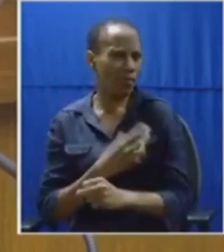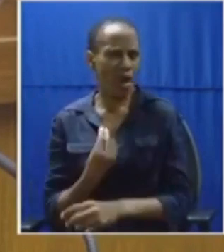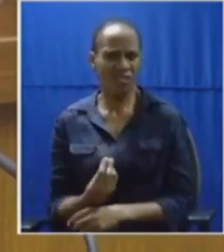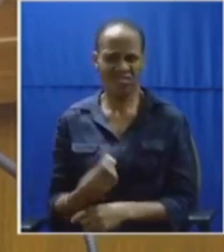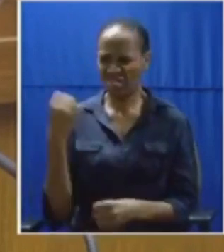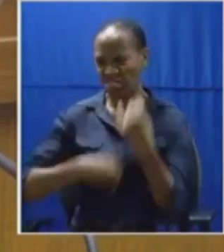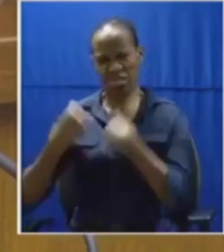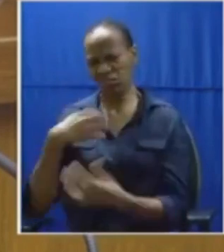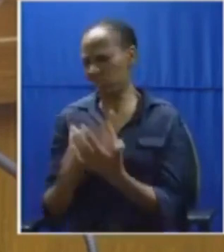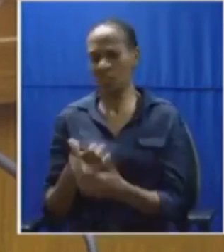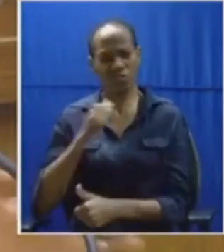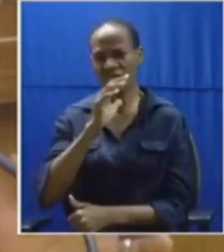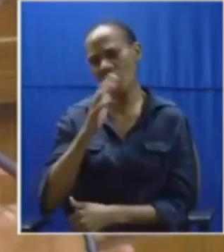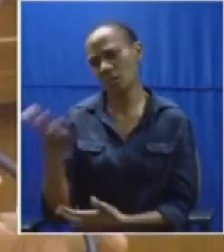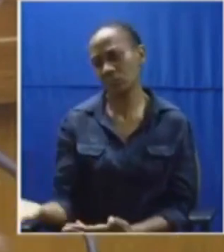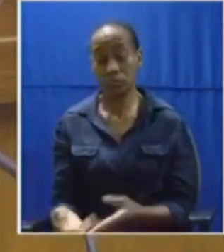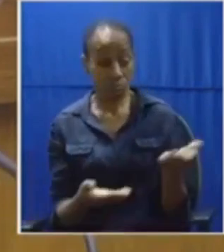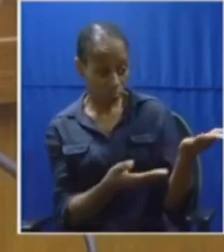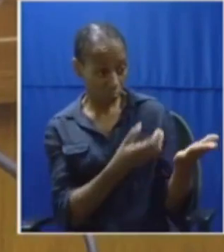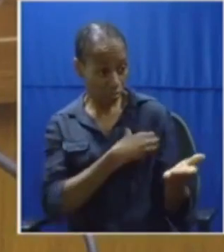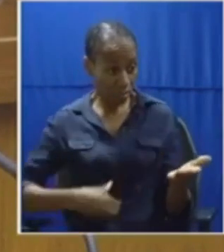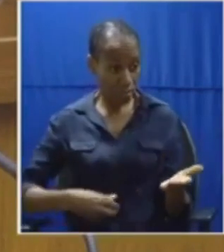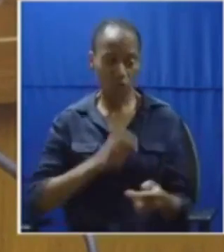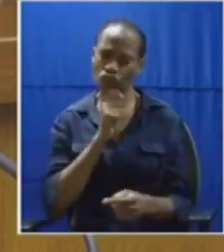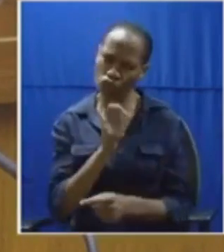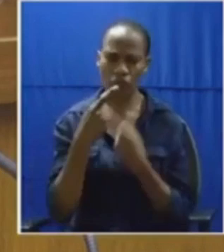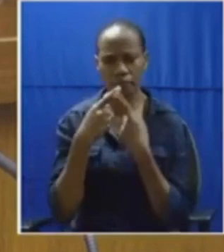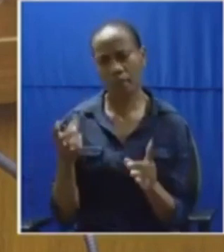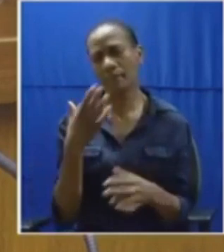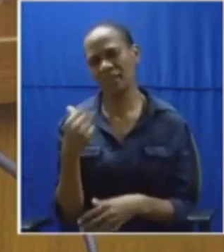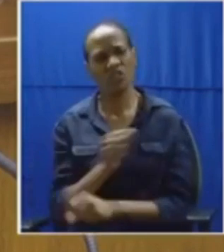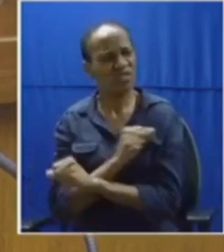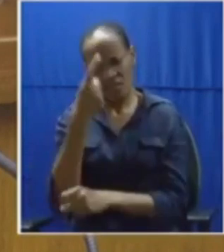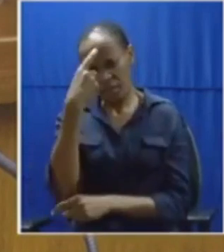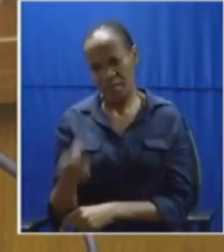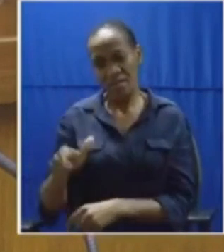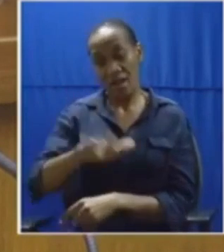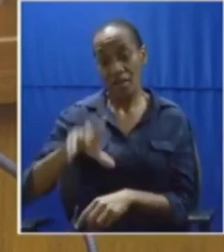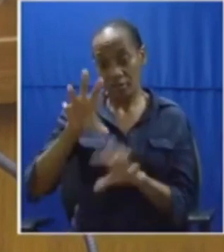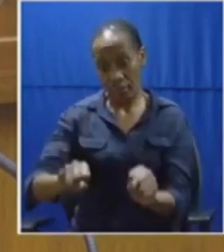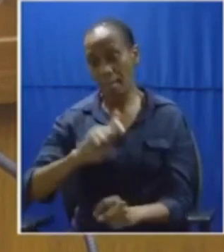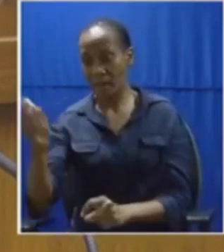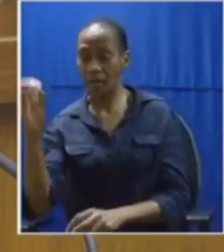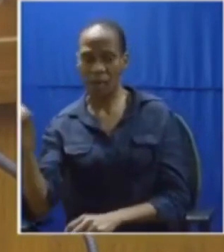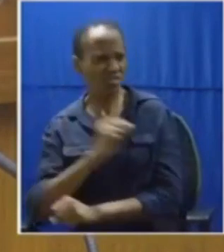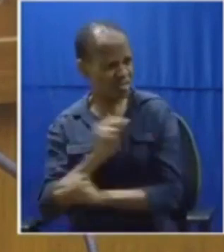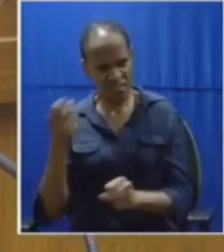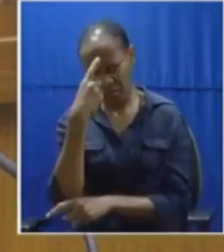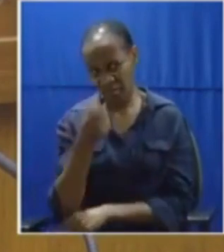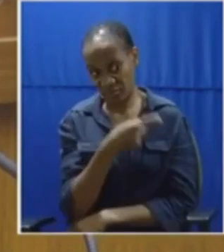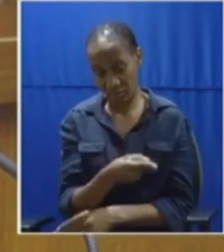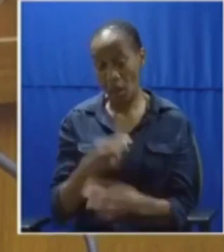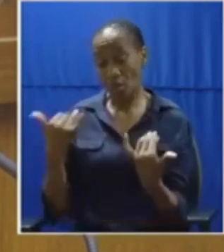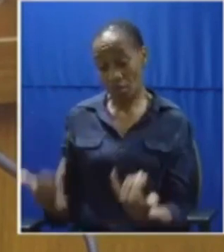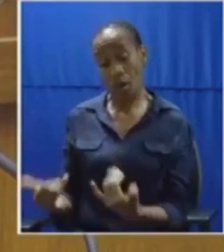president you must be honest you have never believed in the expropriation of land without compensation and the report which was adopted